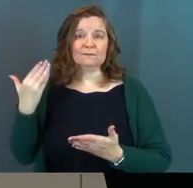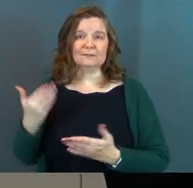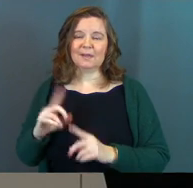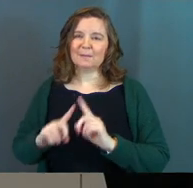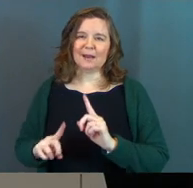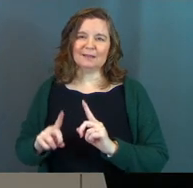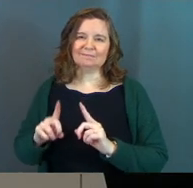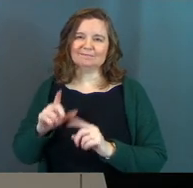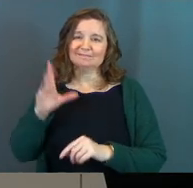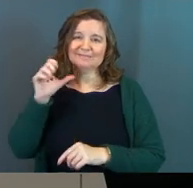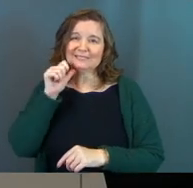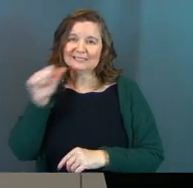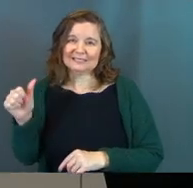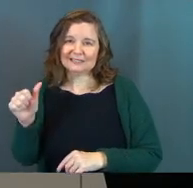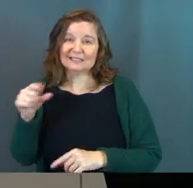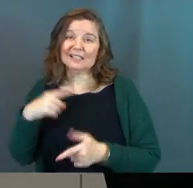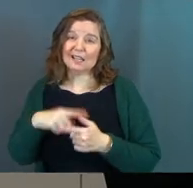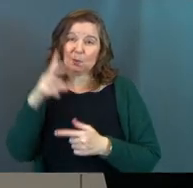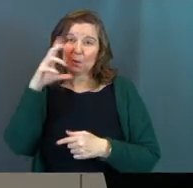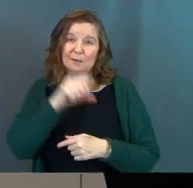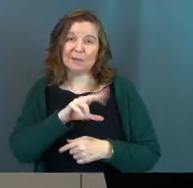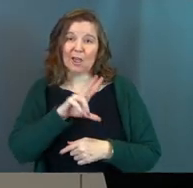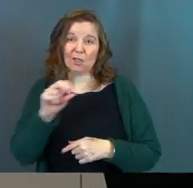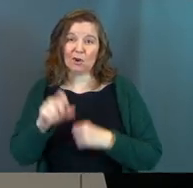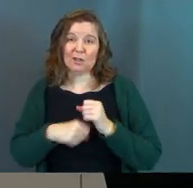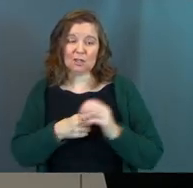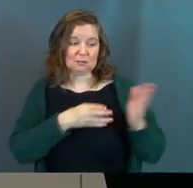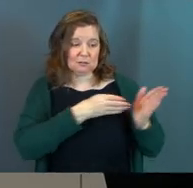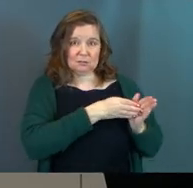But he would have missed 30 years of living in our skin.